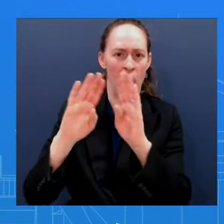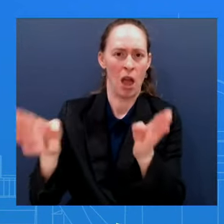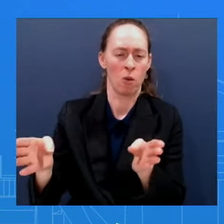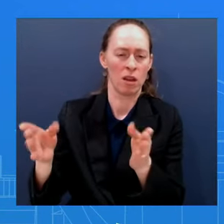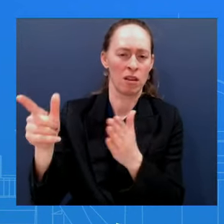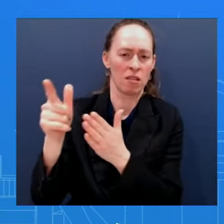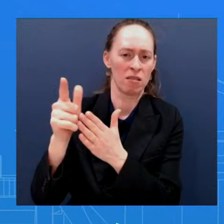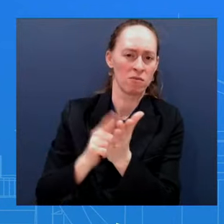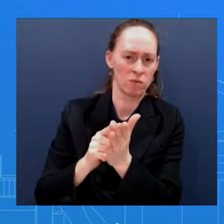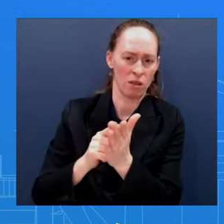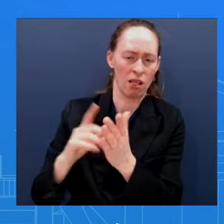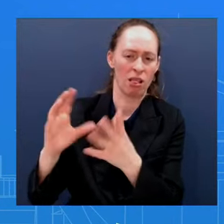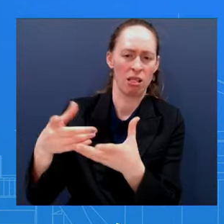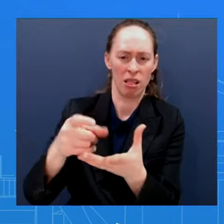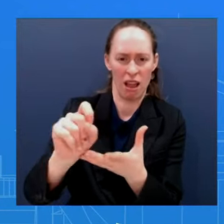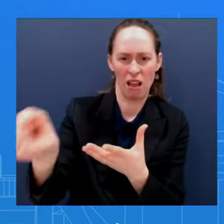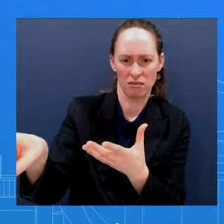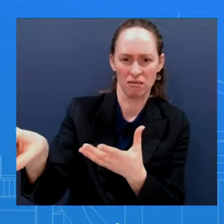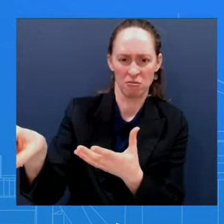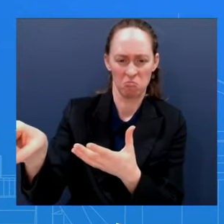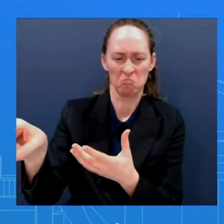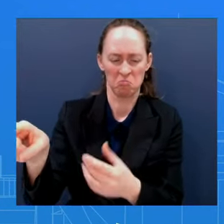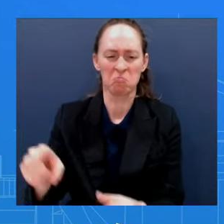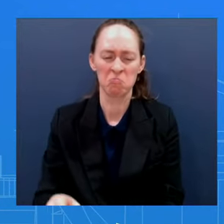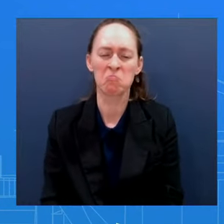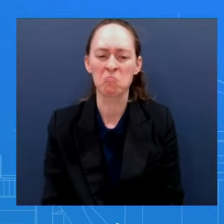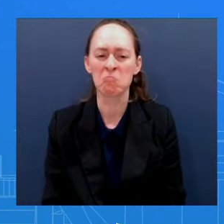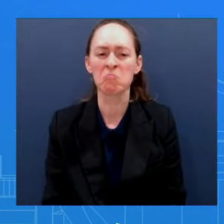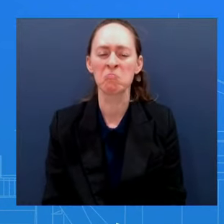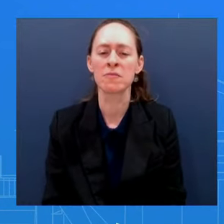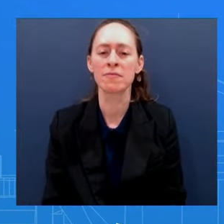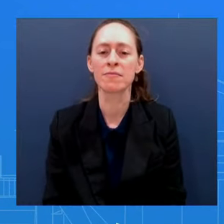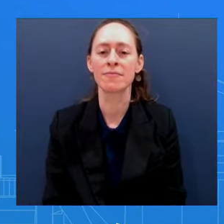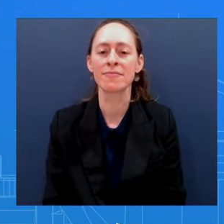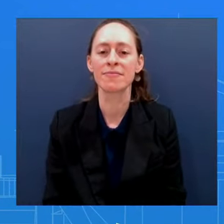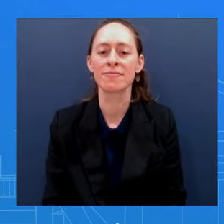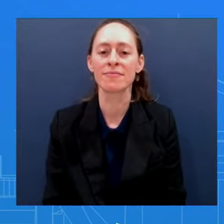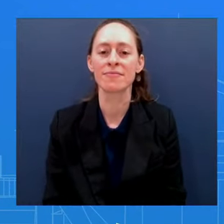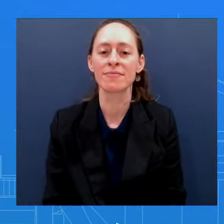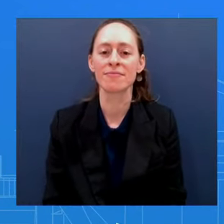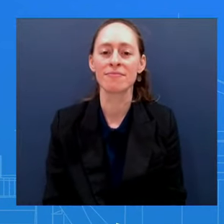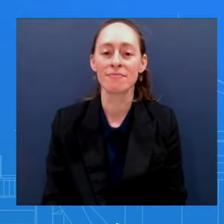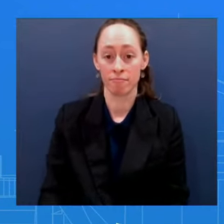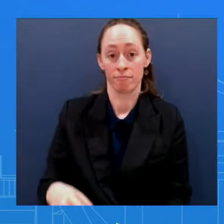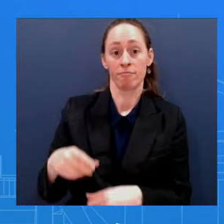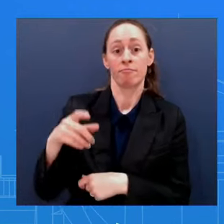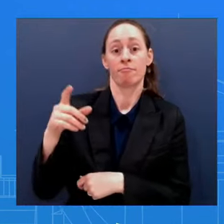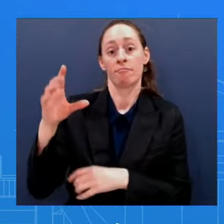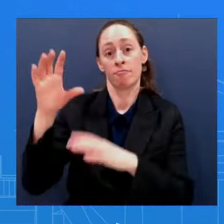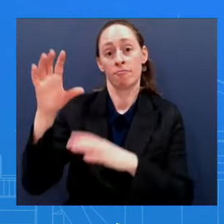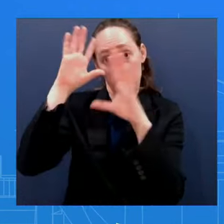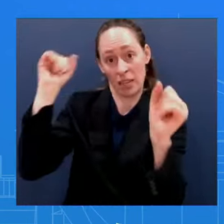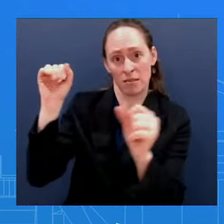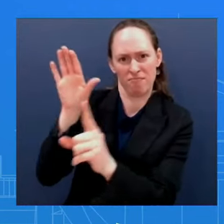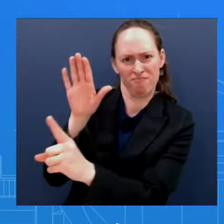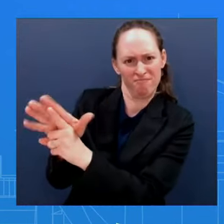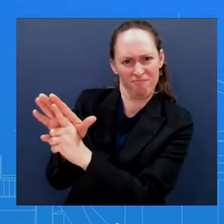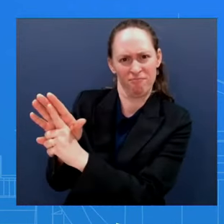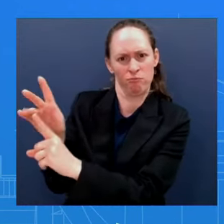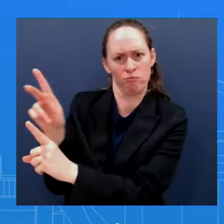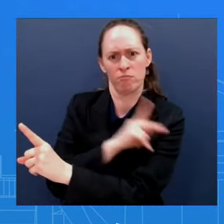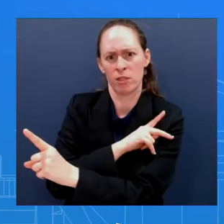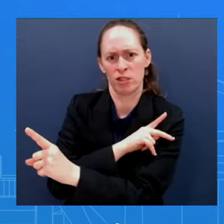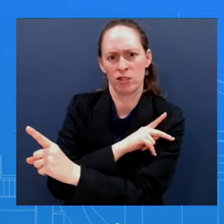Sunday shows yesterday So I know they have been responsive The team here have been responsive to those